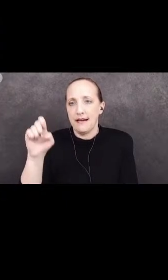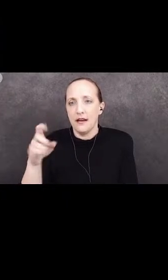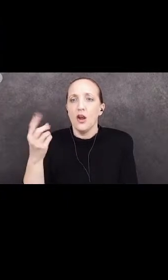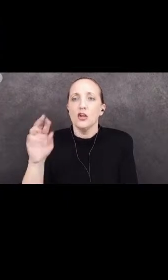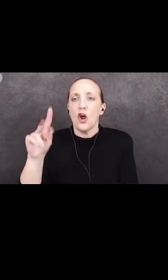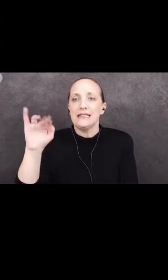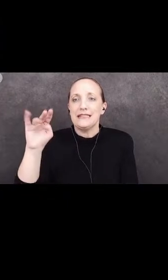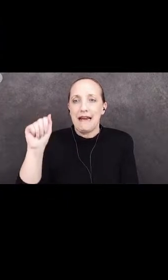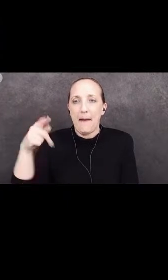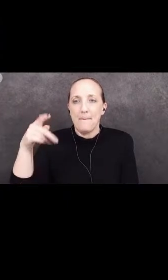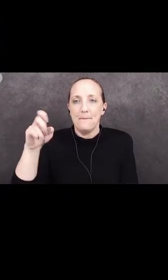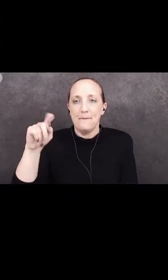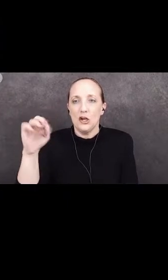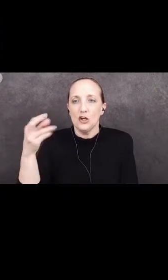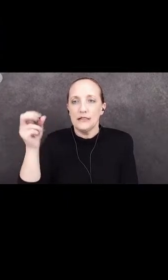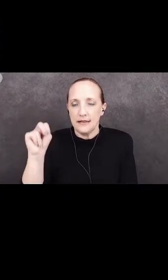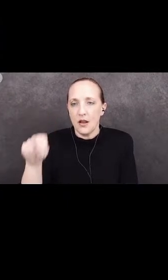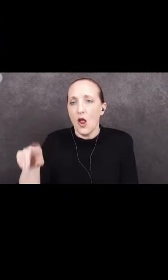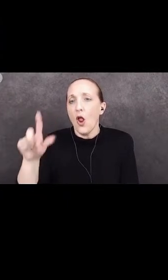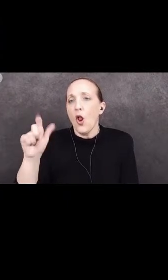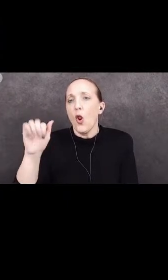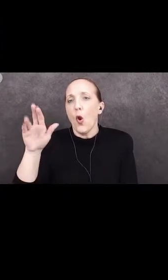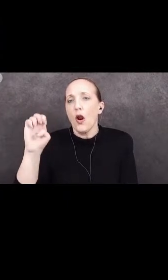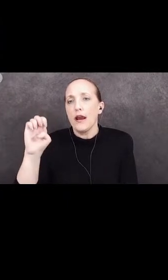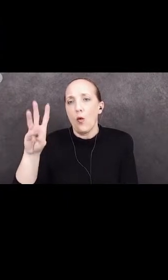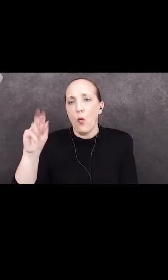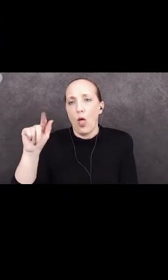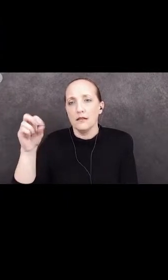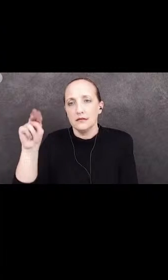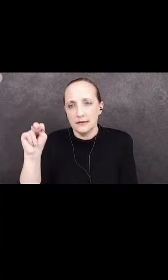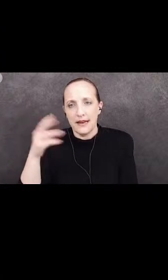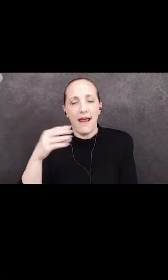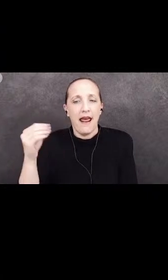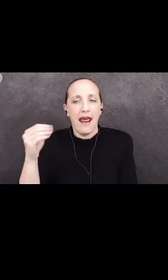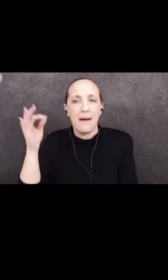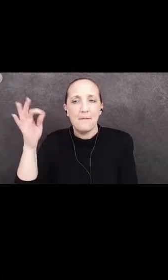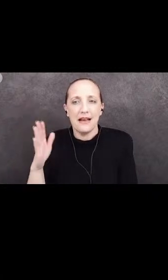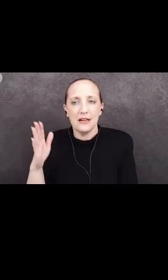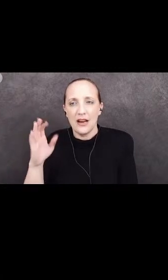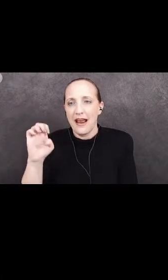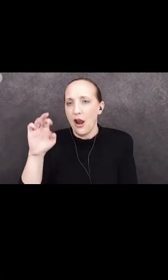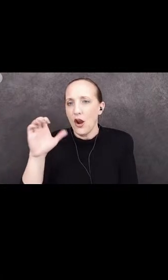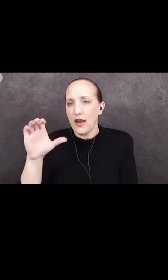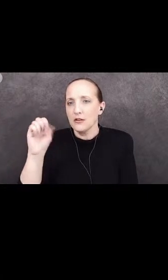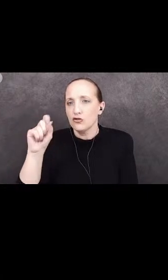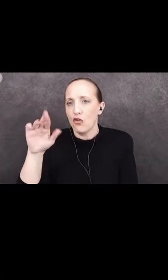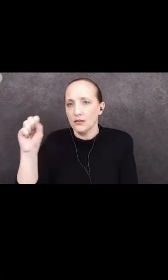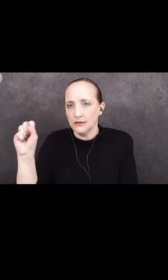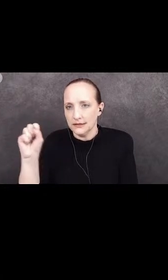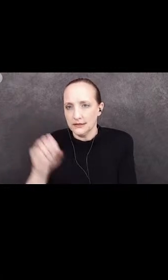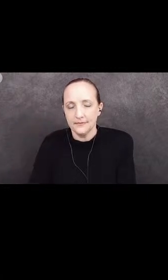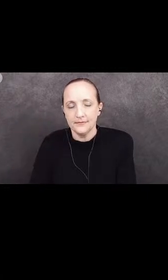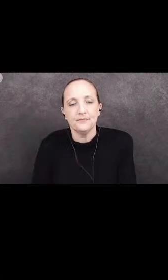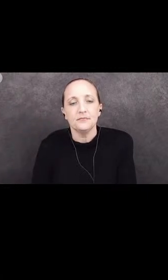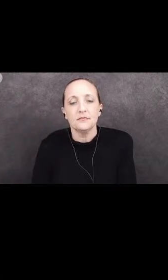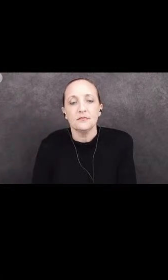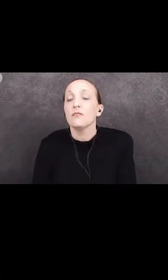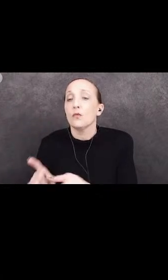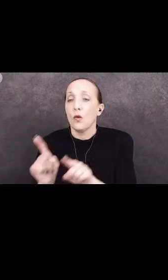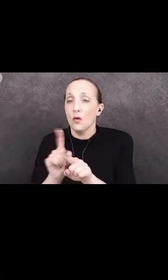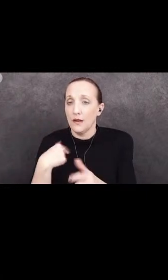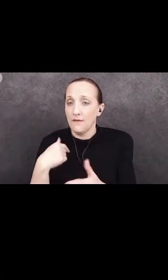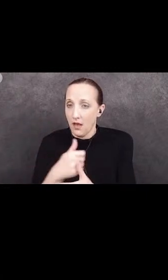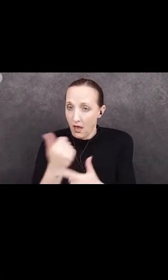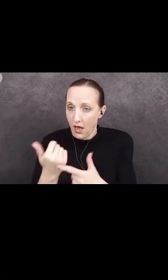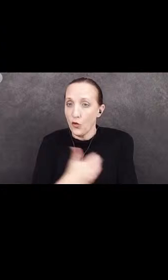Dr. Tina Peterson, Ms. Lori Walton, and Pastor Eric Struss. And we have also other